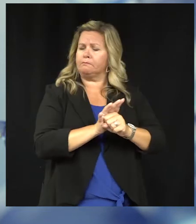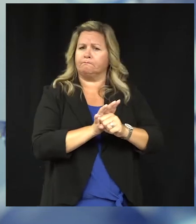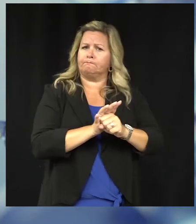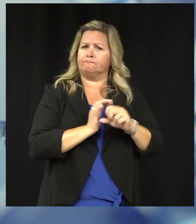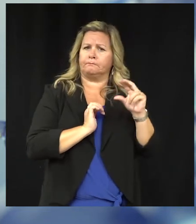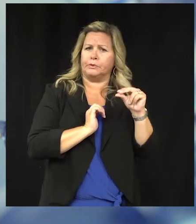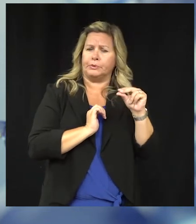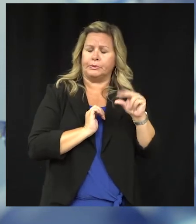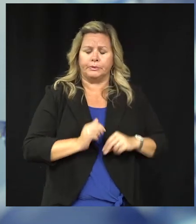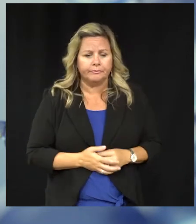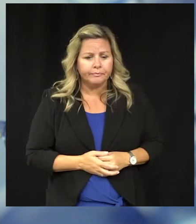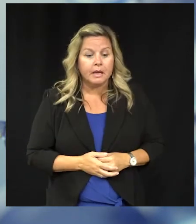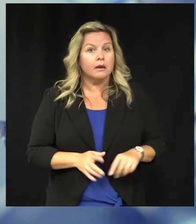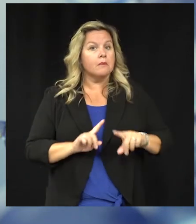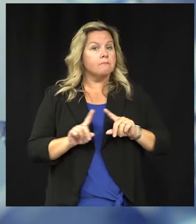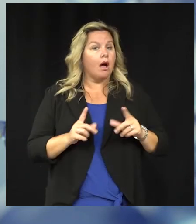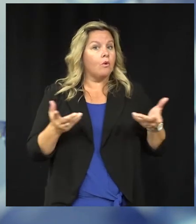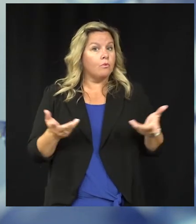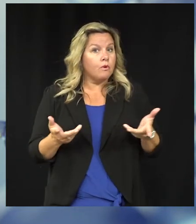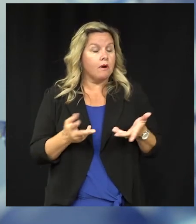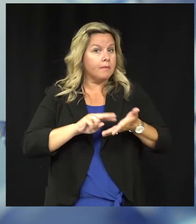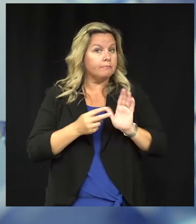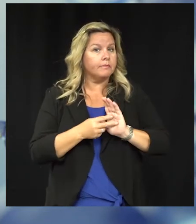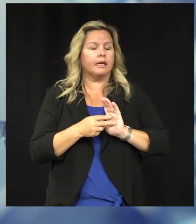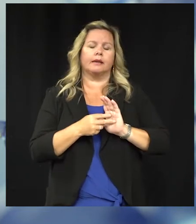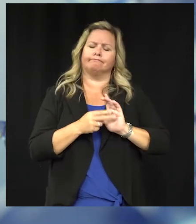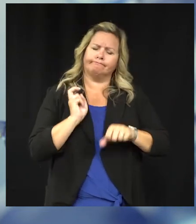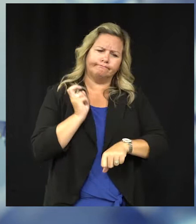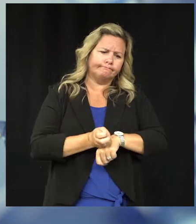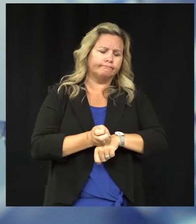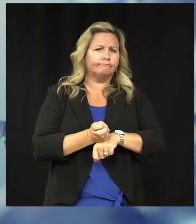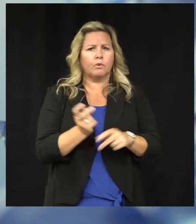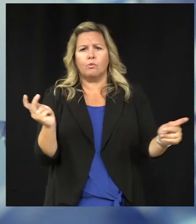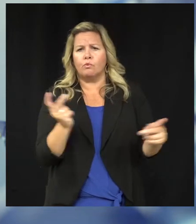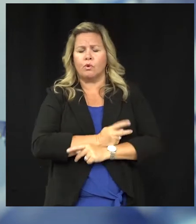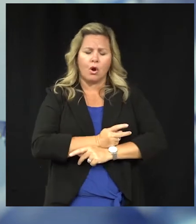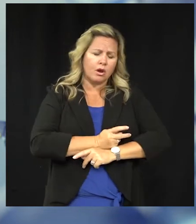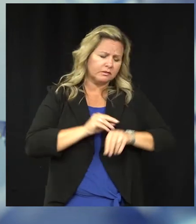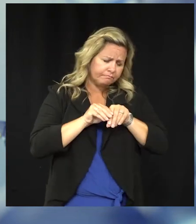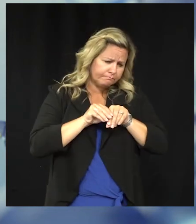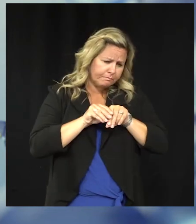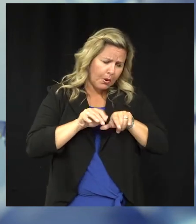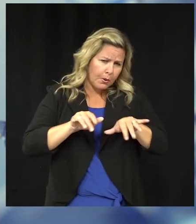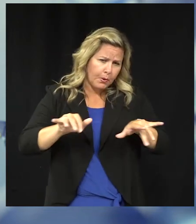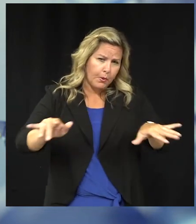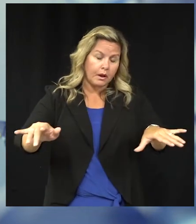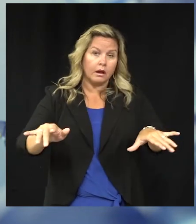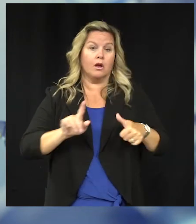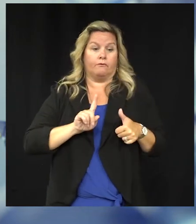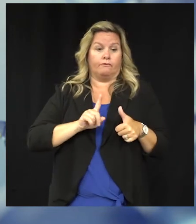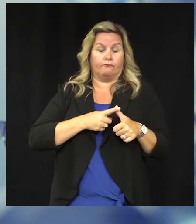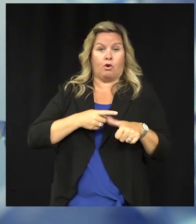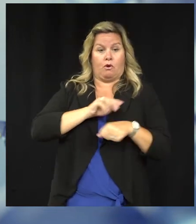with for some time. The challenge for us is the Delta variant is far more contagious. The original strain of COVID